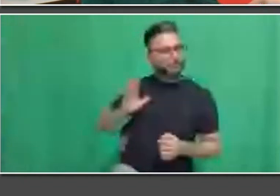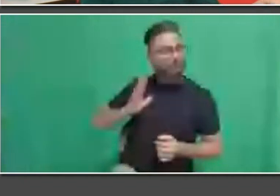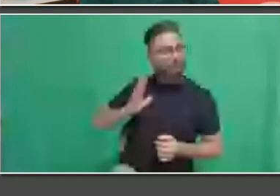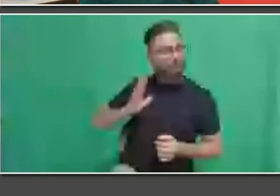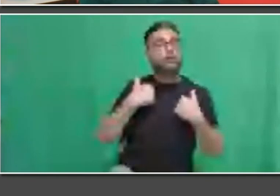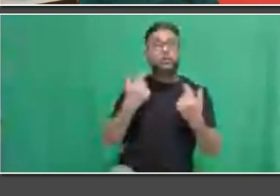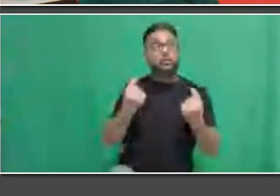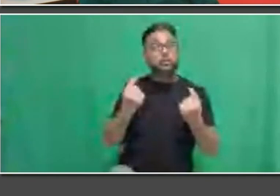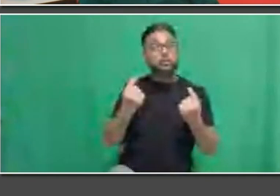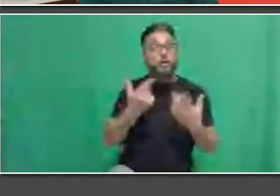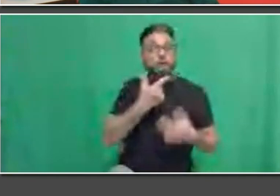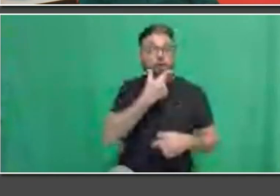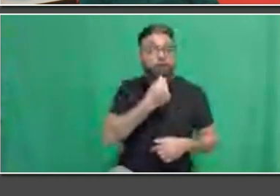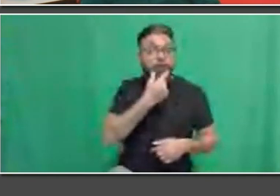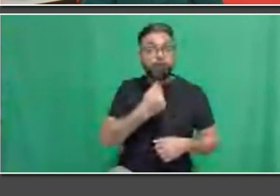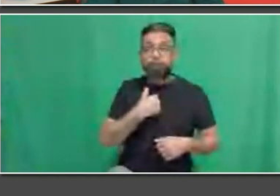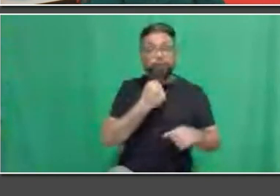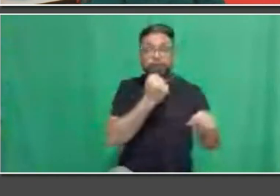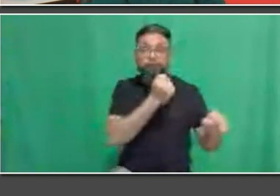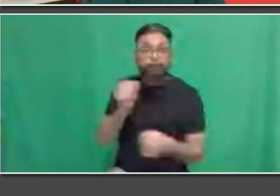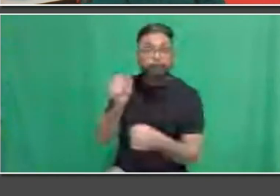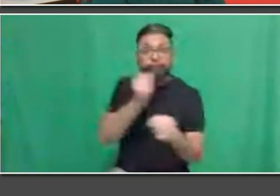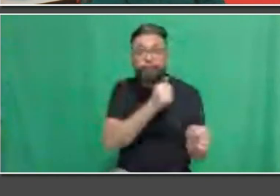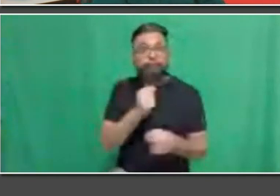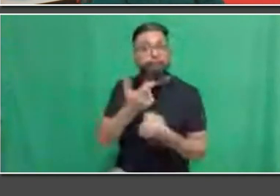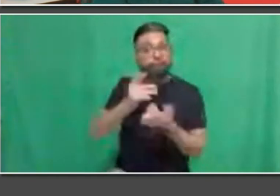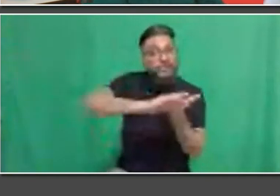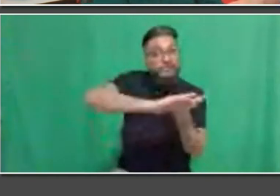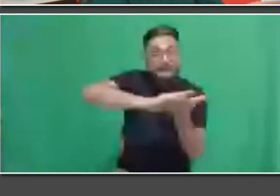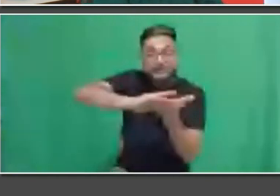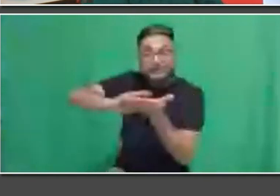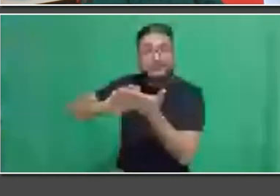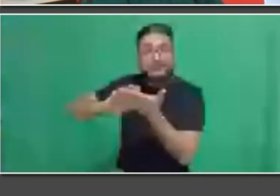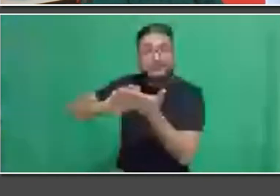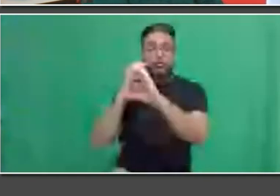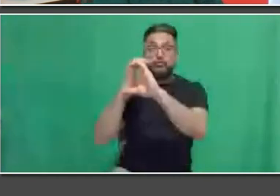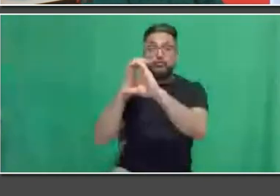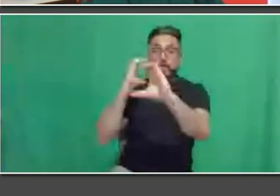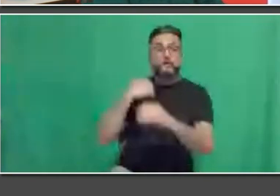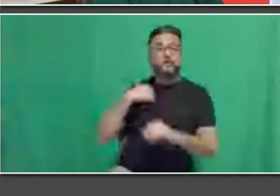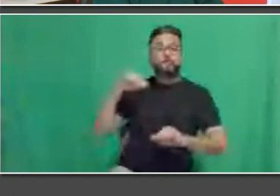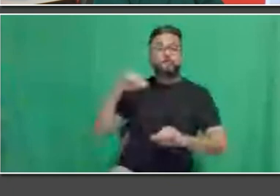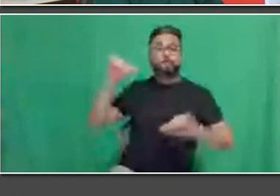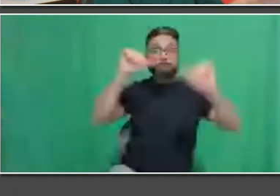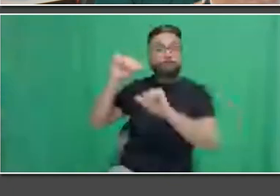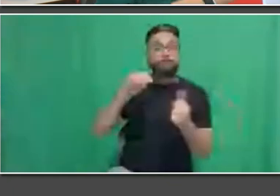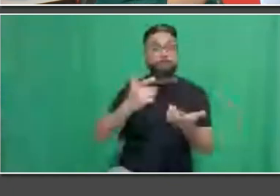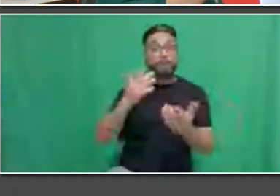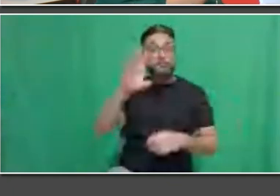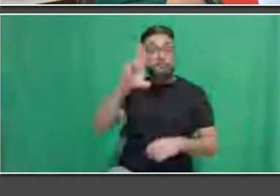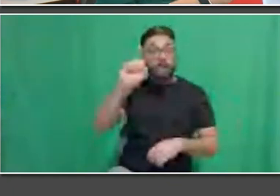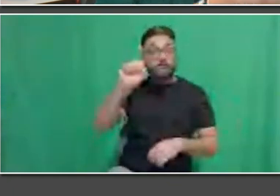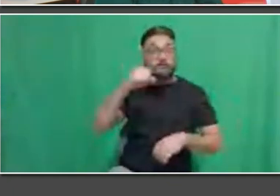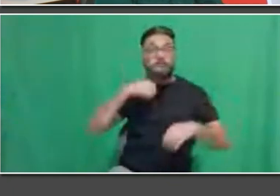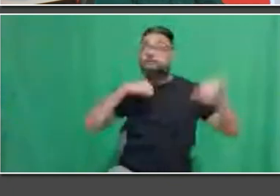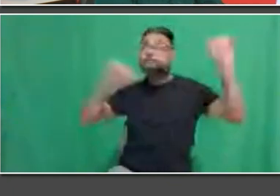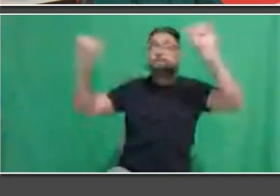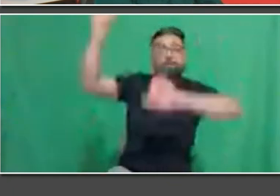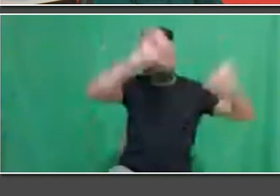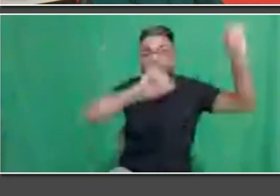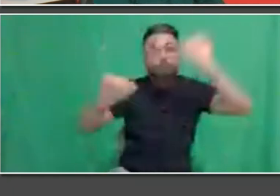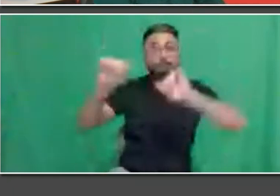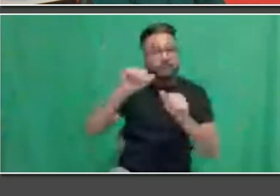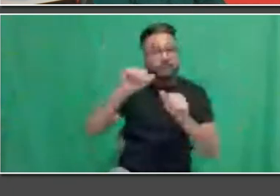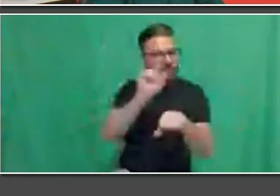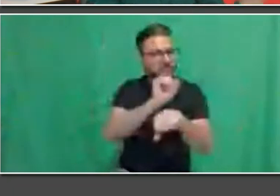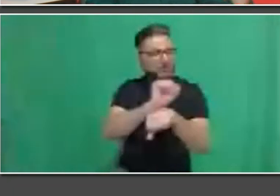providing a storekeeper relief at Maine subway vehicle maintenance depot, serializing and learning many of the parts of